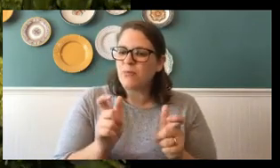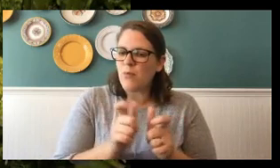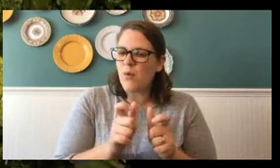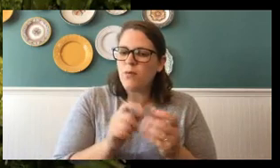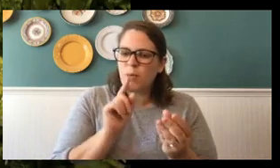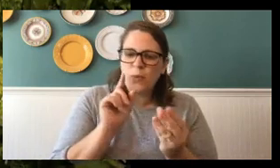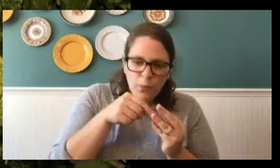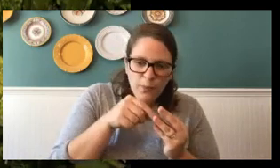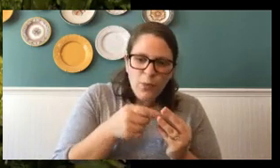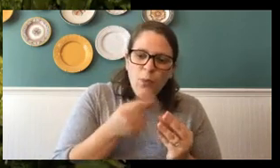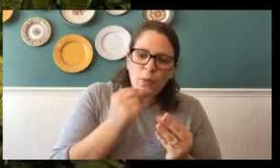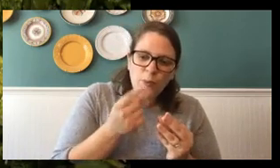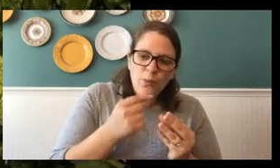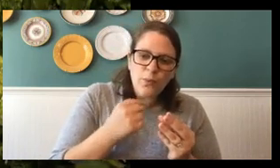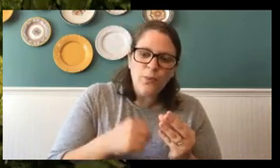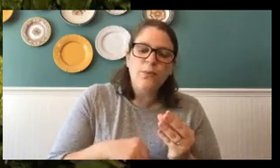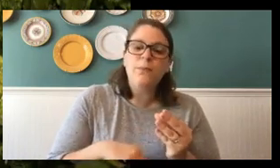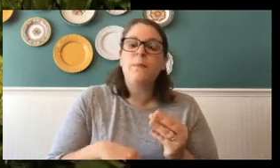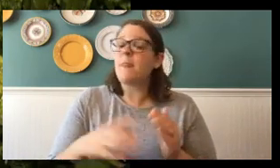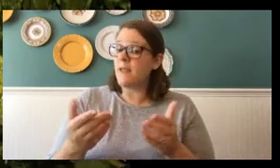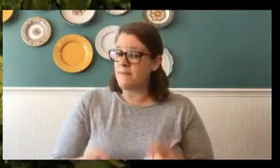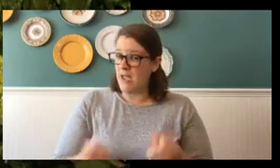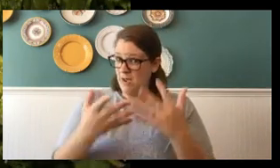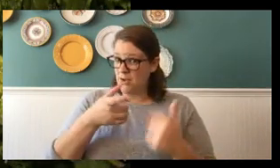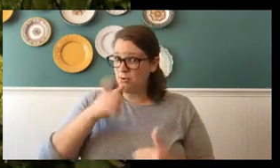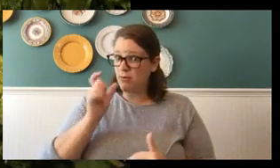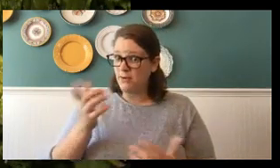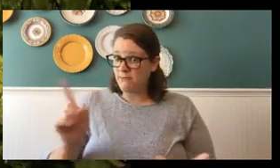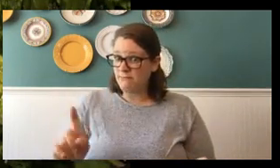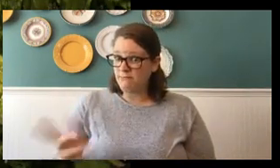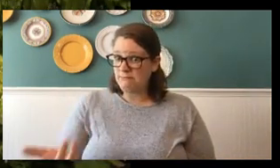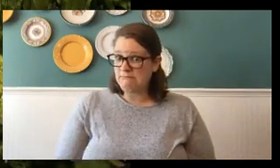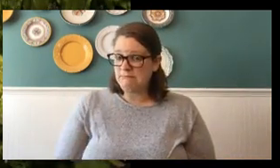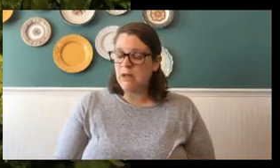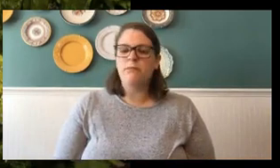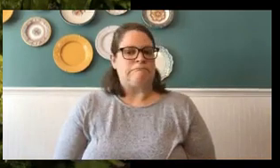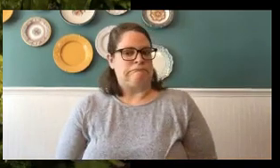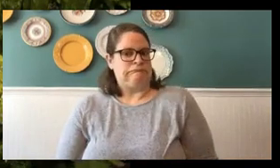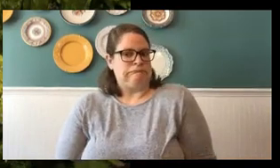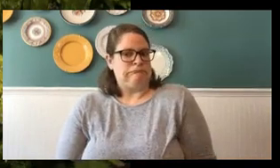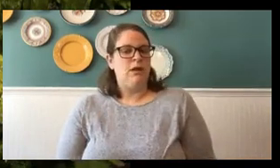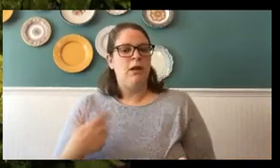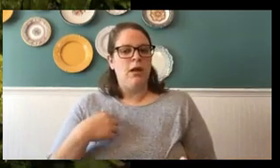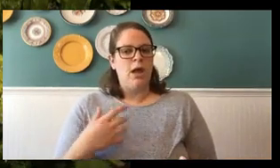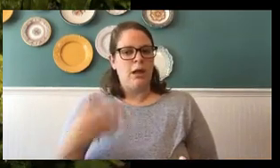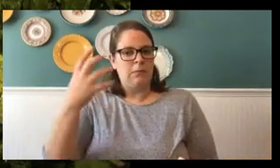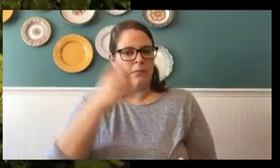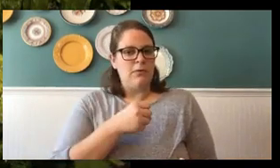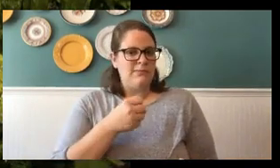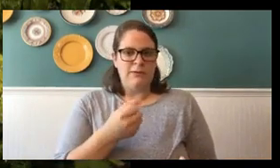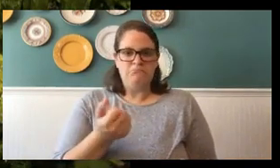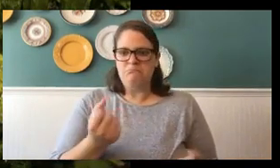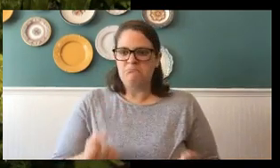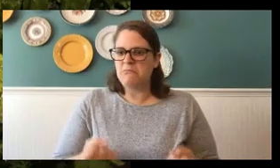with that proboscis. Now, as far as how much do they drink, well, I'm assuming they're going to drink to what they